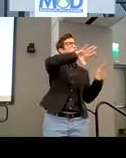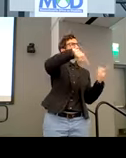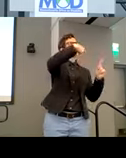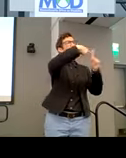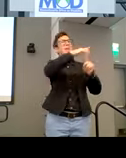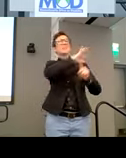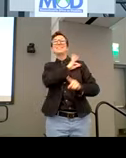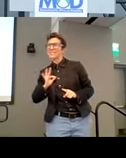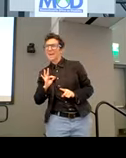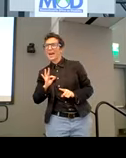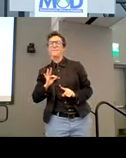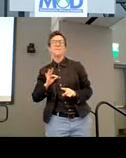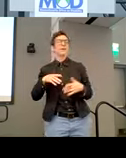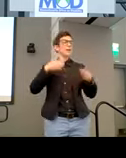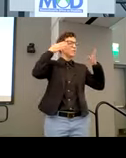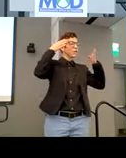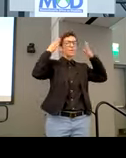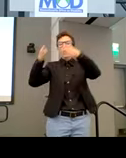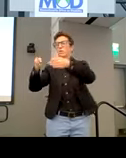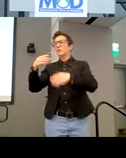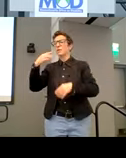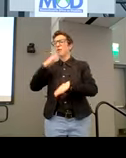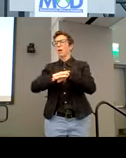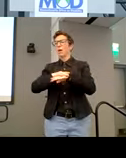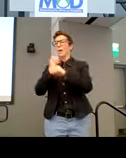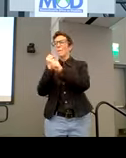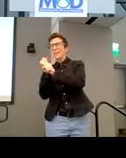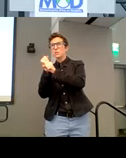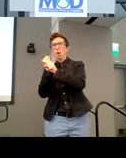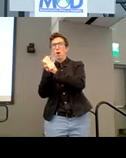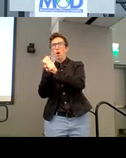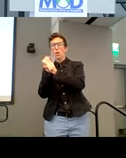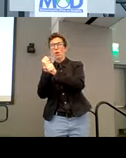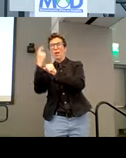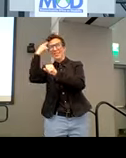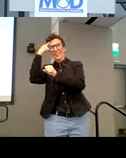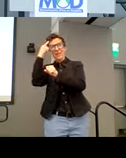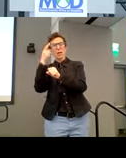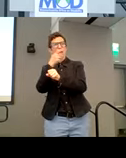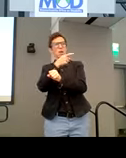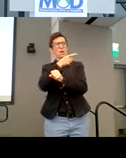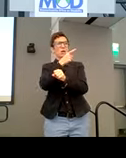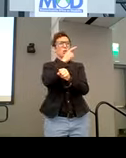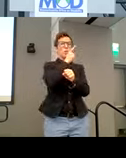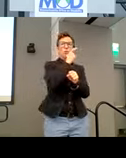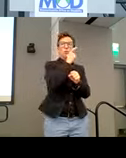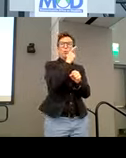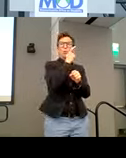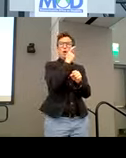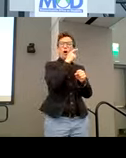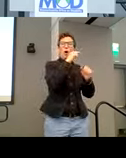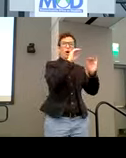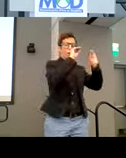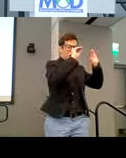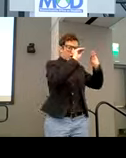about staff. If you're doing something for baseball fans, think about the people coding the baseball website.